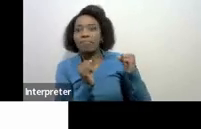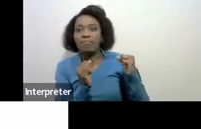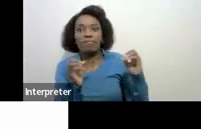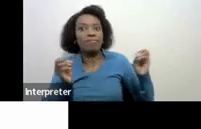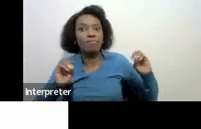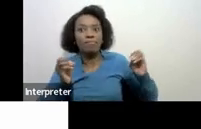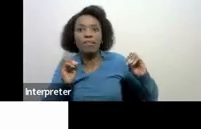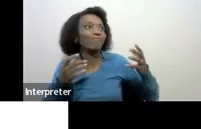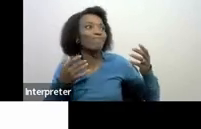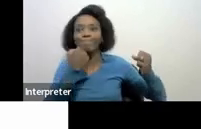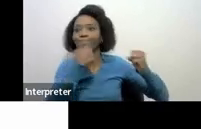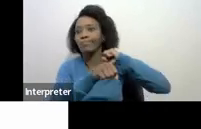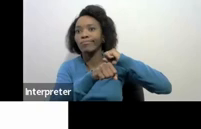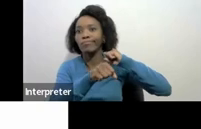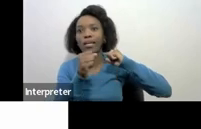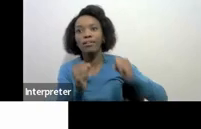we just don't agree here